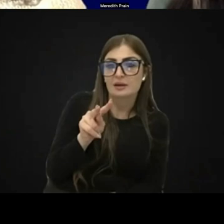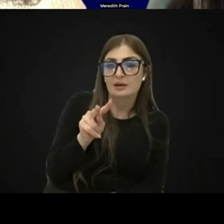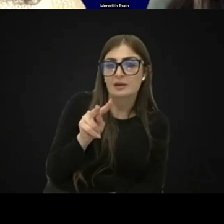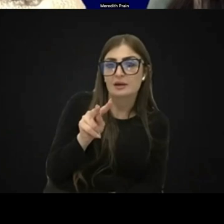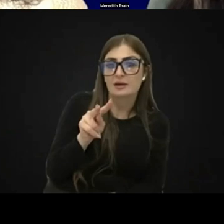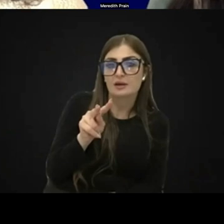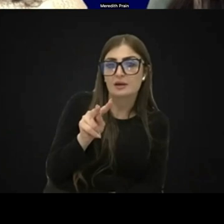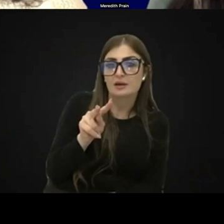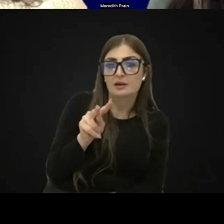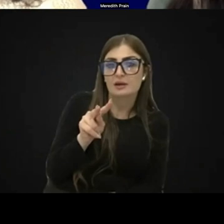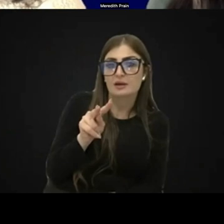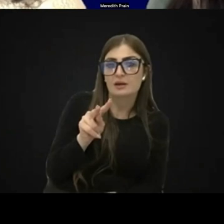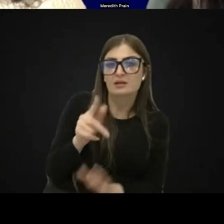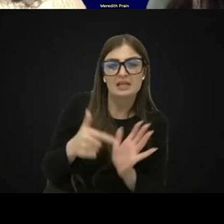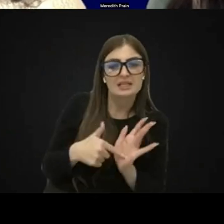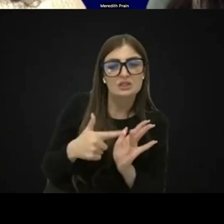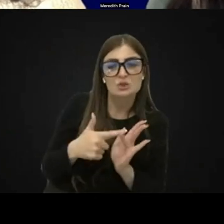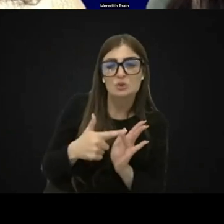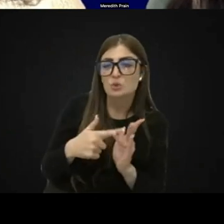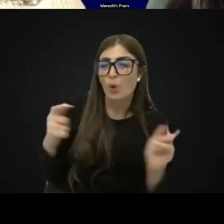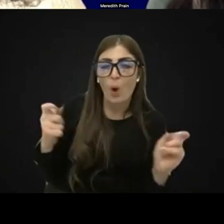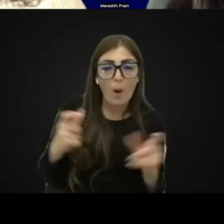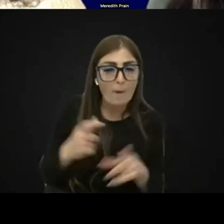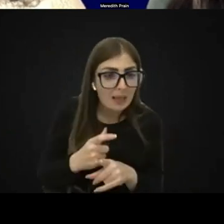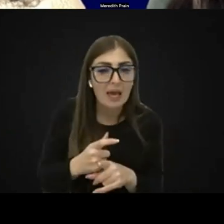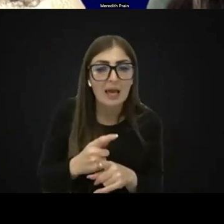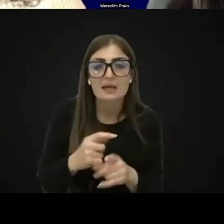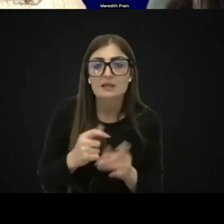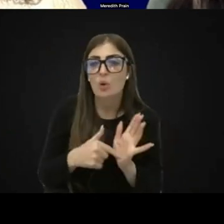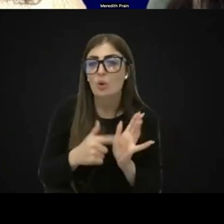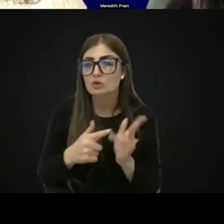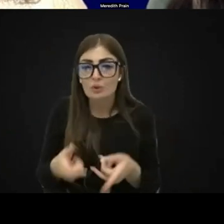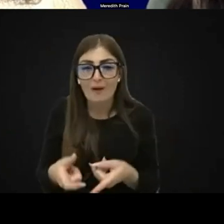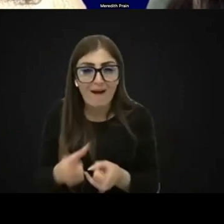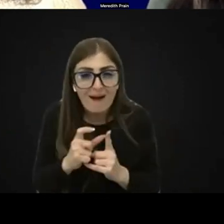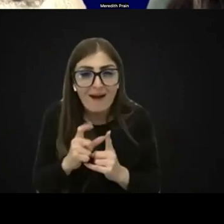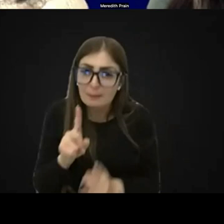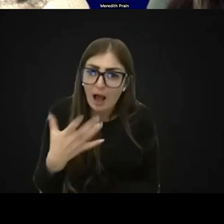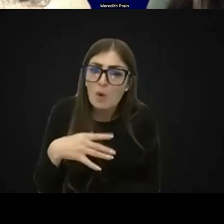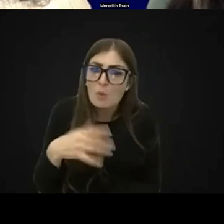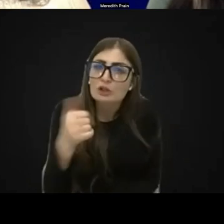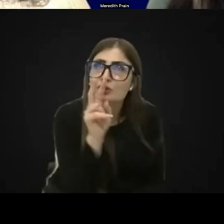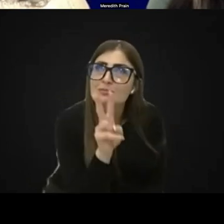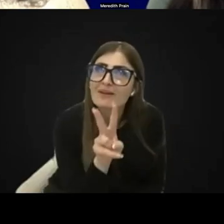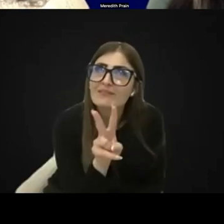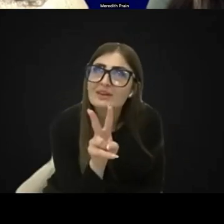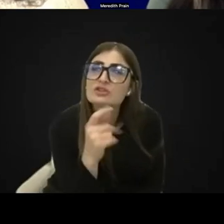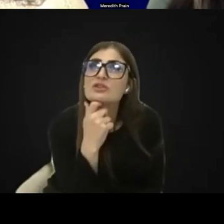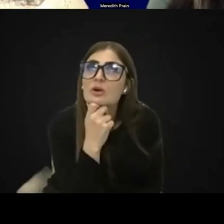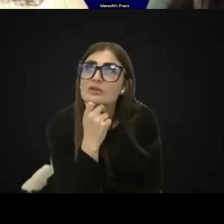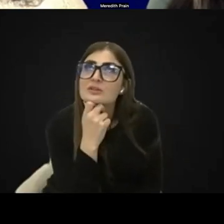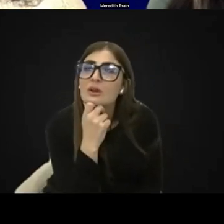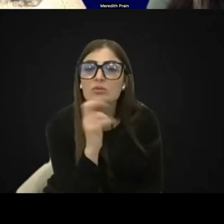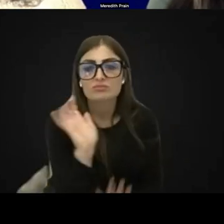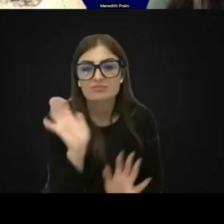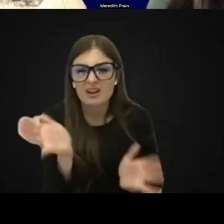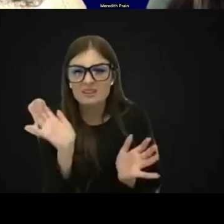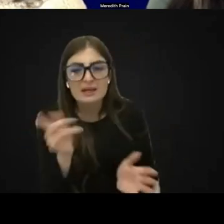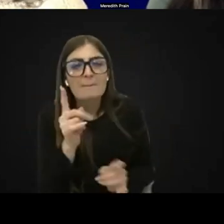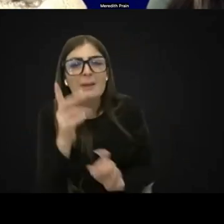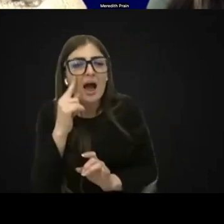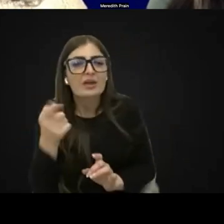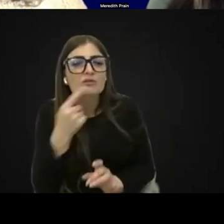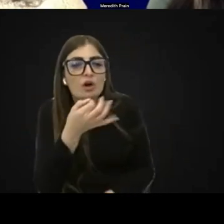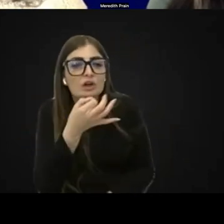and it's, it's too complex, or it's too hard. But I still want to use my vision. So I'll just light gaze. But I would say for